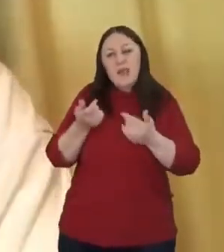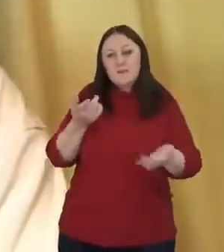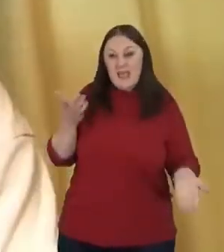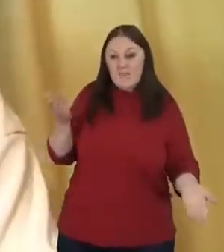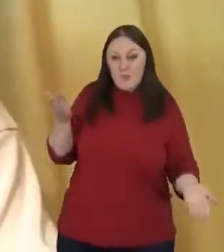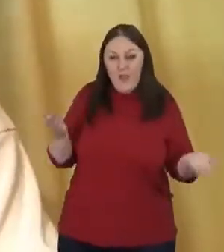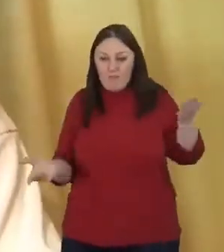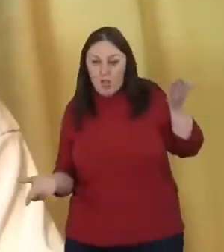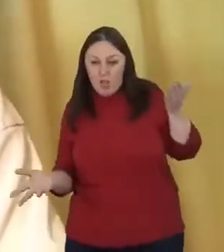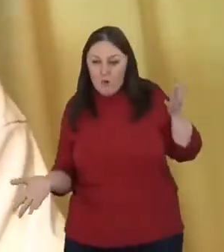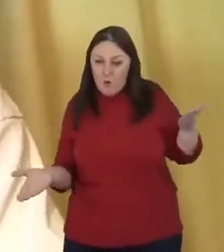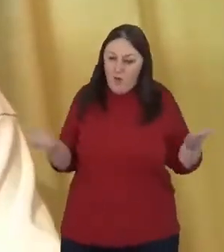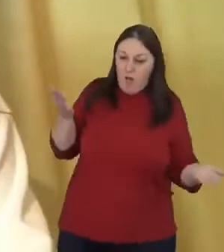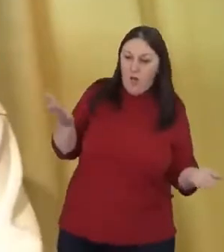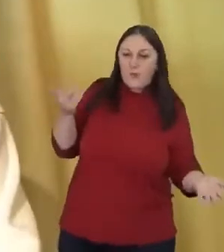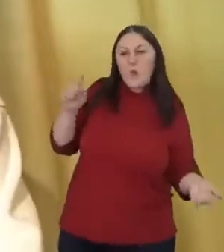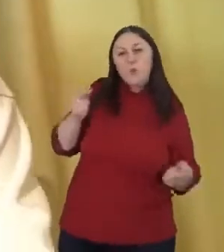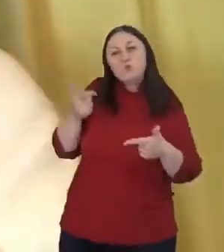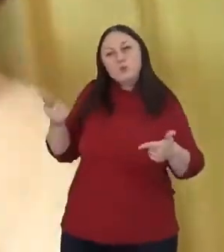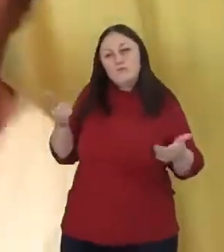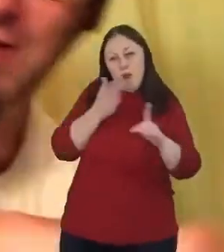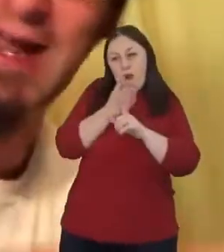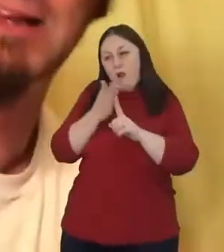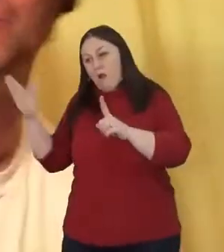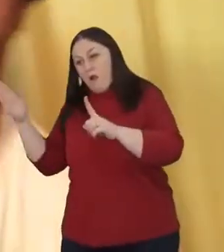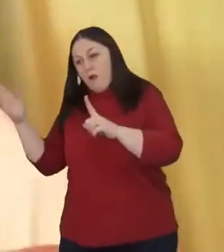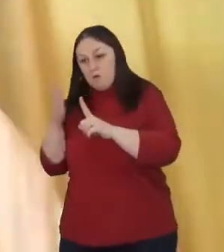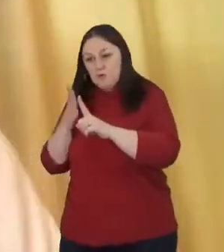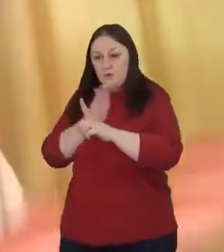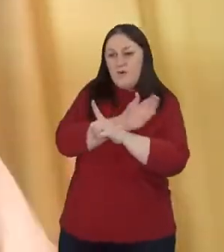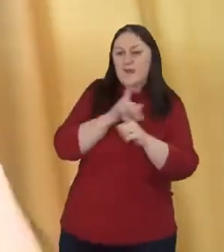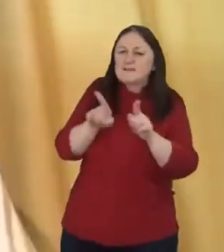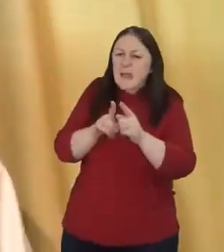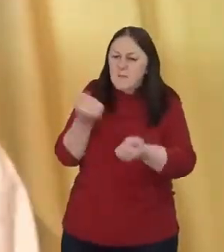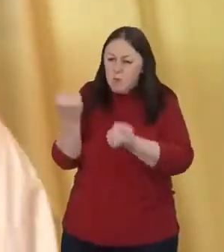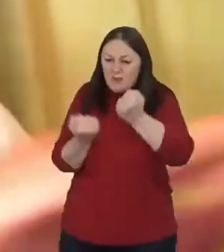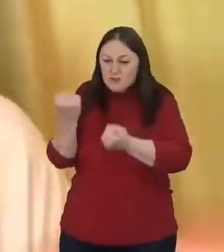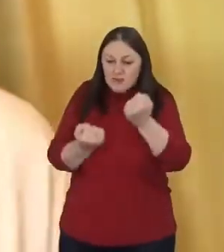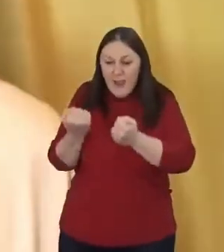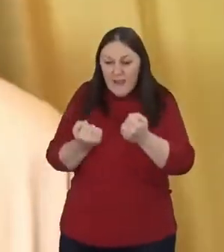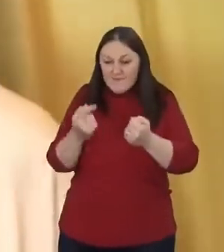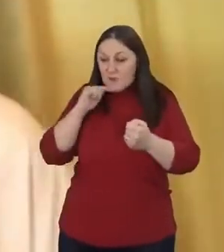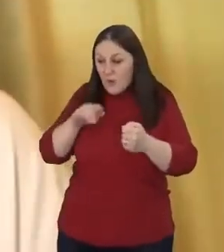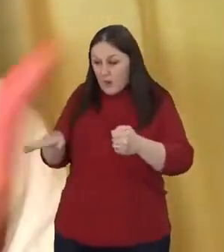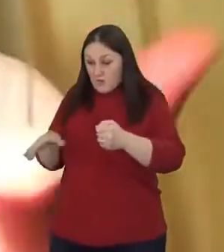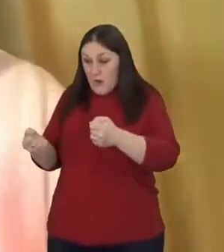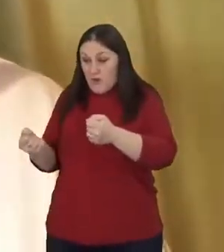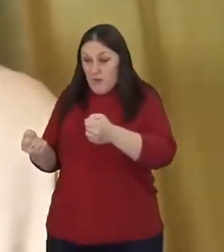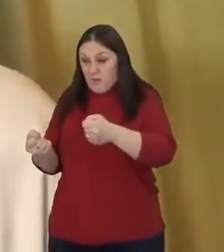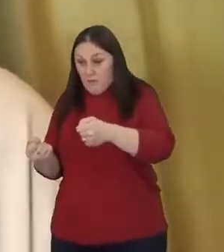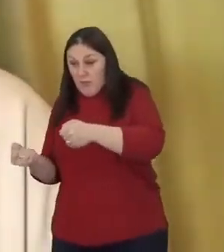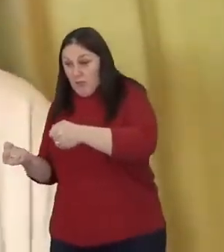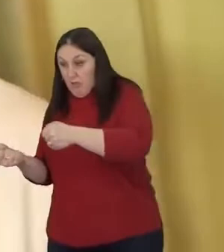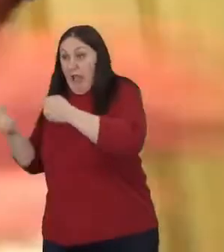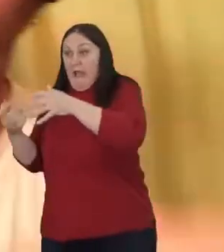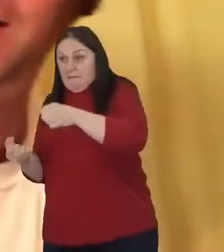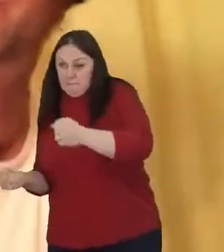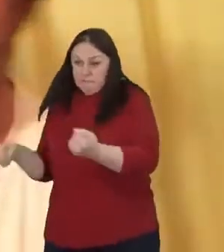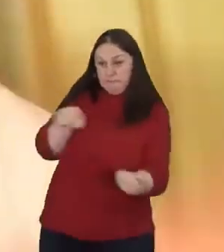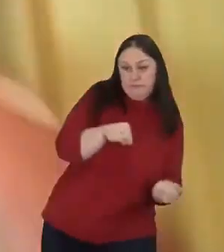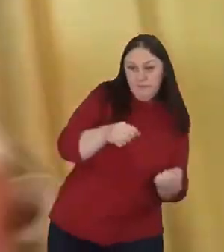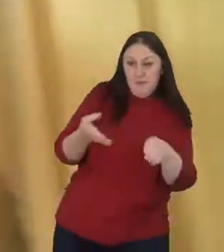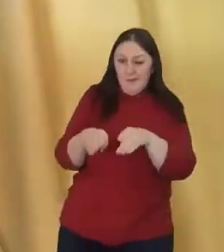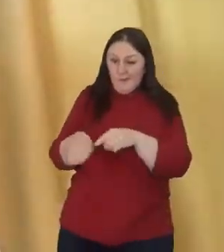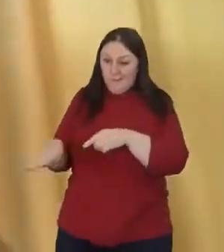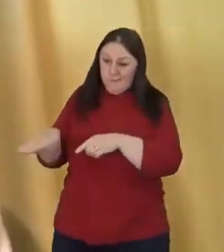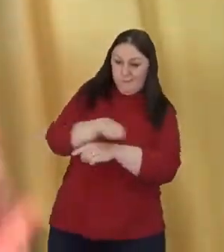So it's kind of like if you run your car off the right side of the road, you yank the wheel and, you know, run off the left side of the road. Or in England, you know, you run